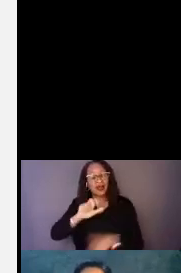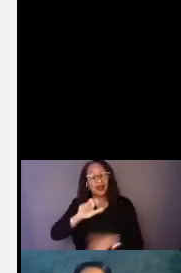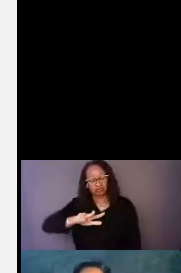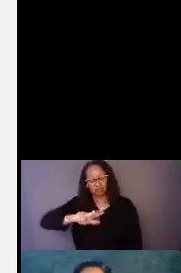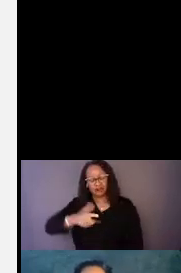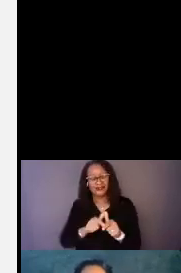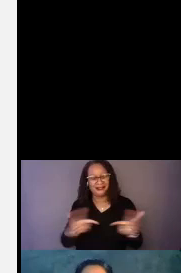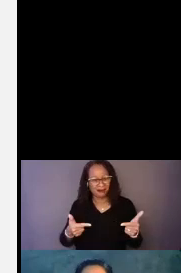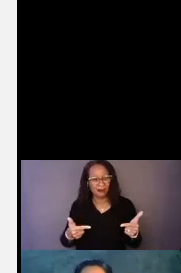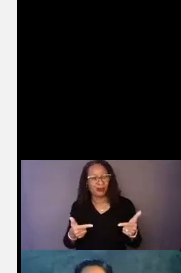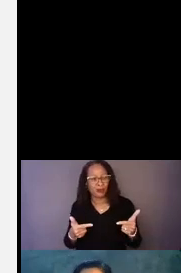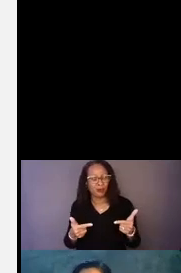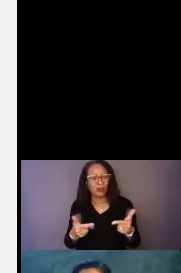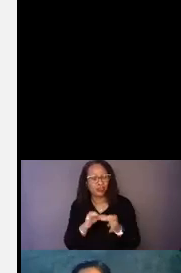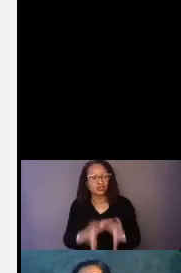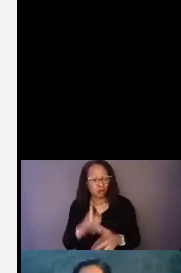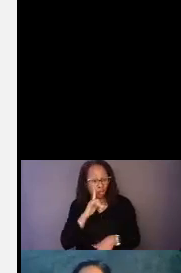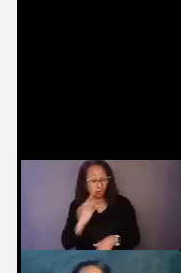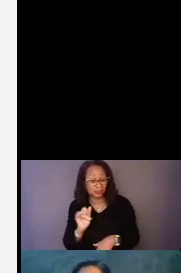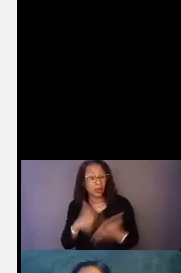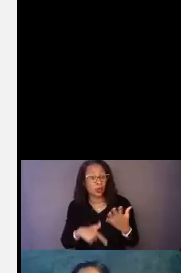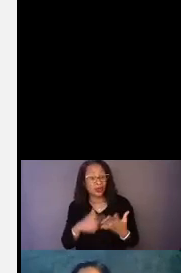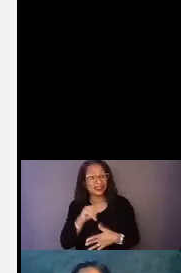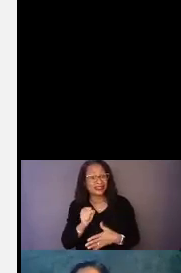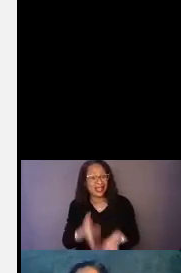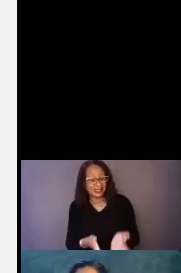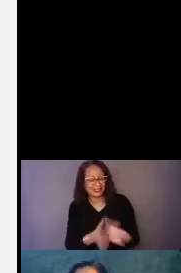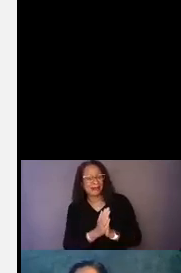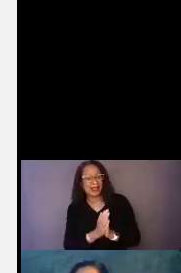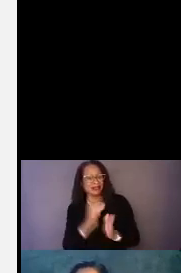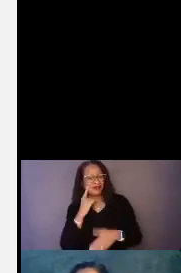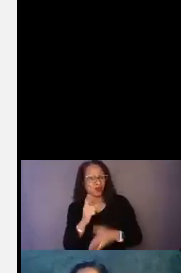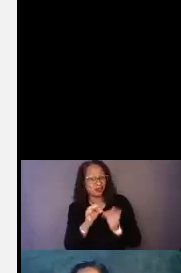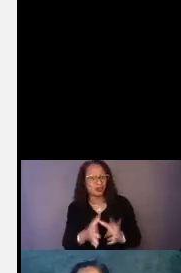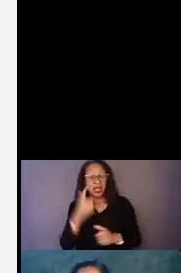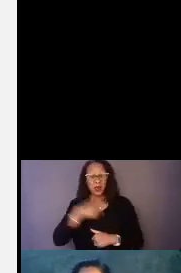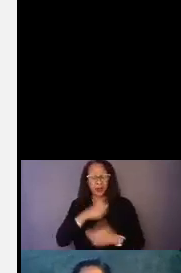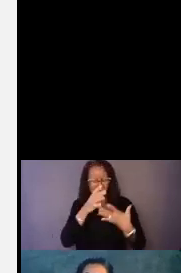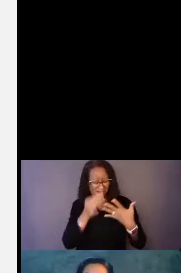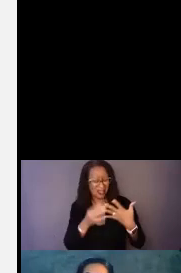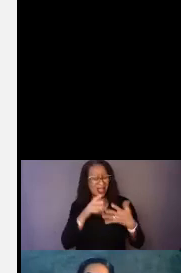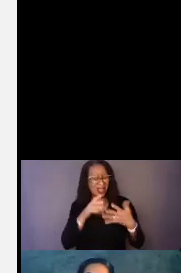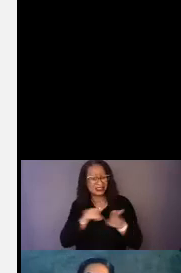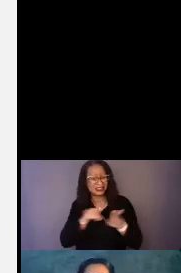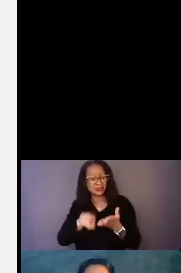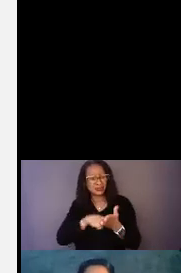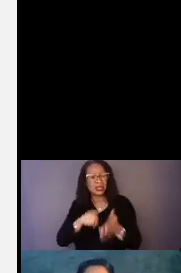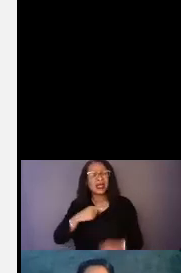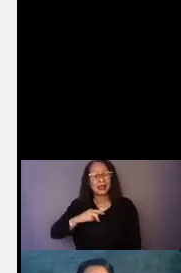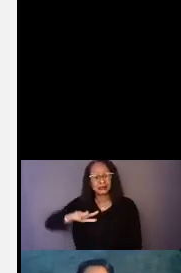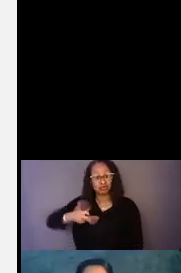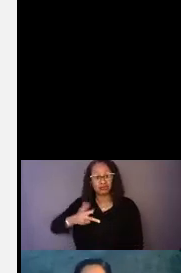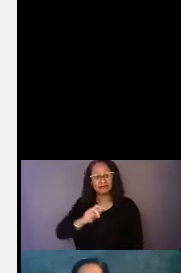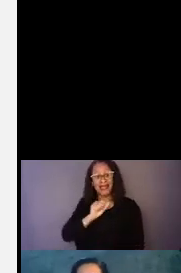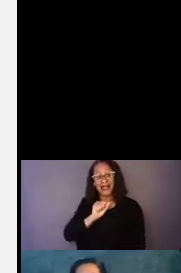work is and the demands on the interpreter, because we were finding that I'm a trained ASL interpreter,